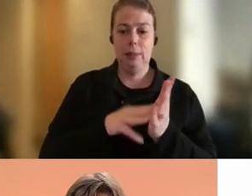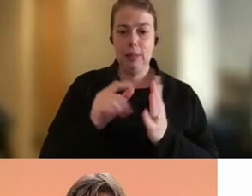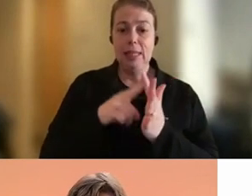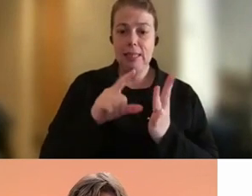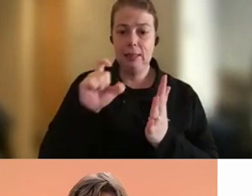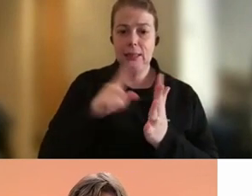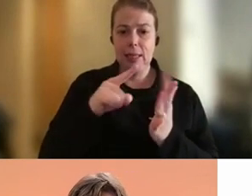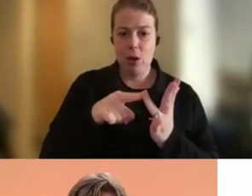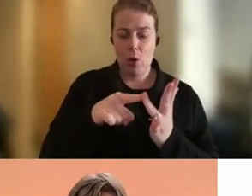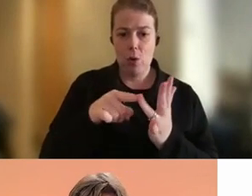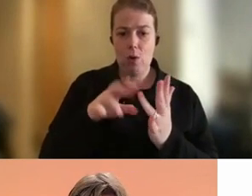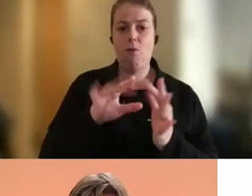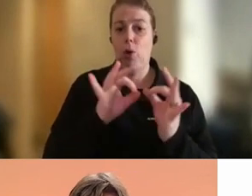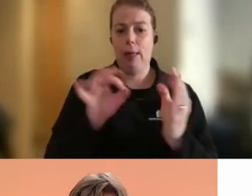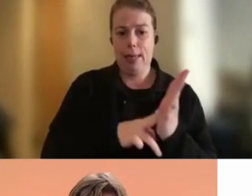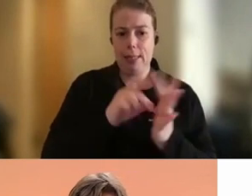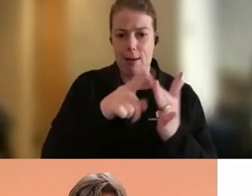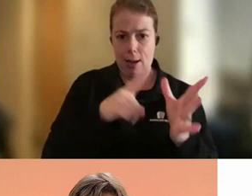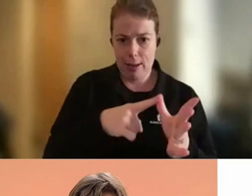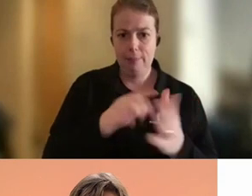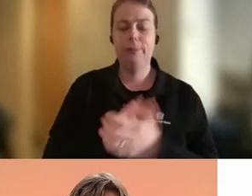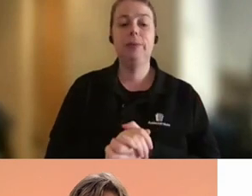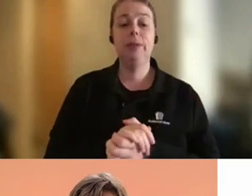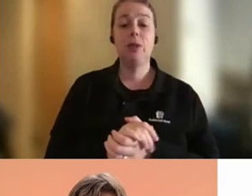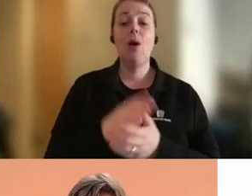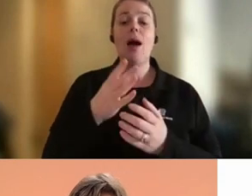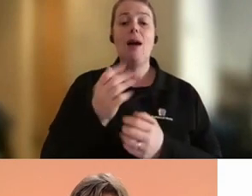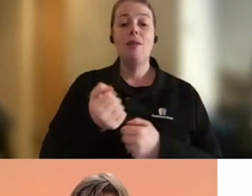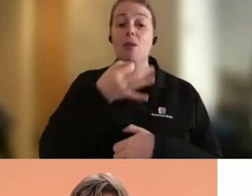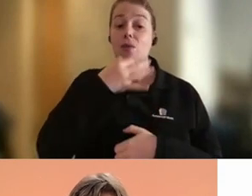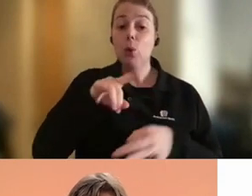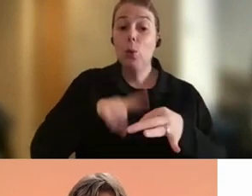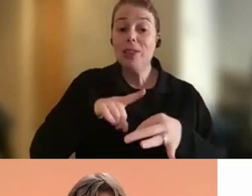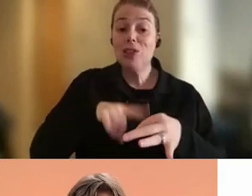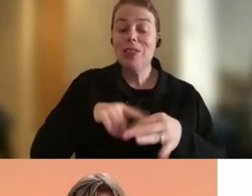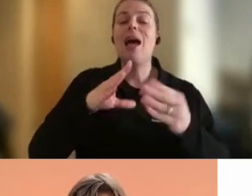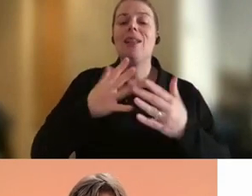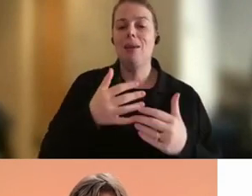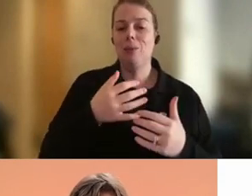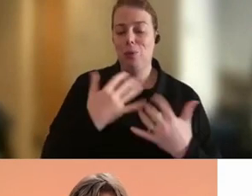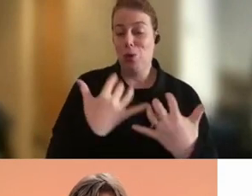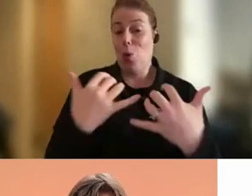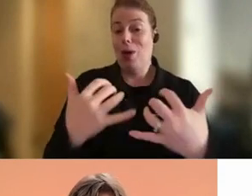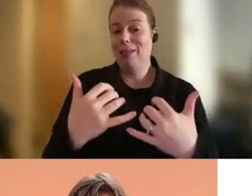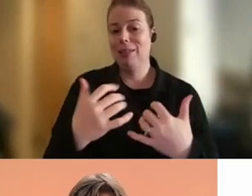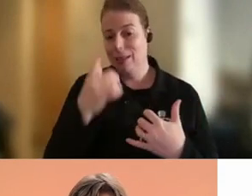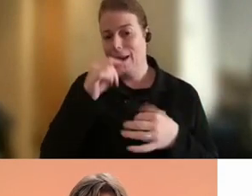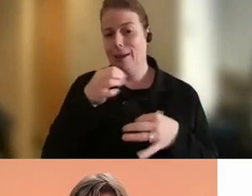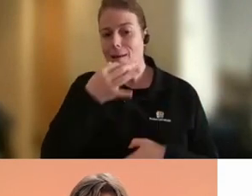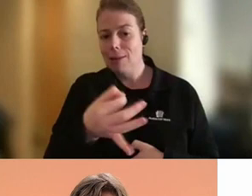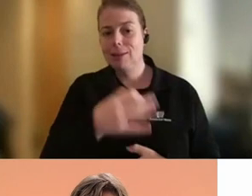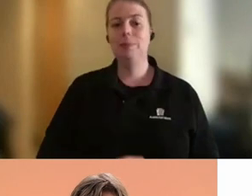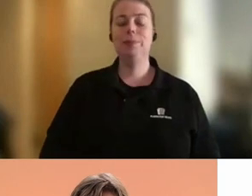have a few questions to start off our discussion before we turn you loose on to the audience. So the first question is